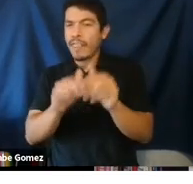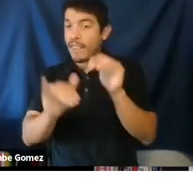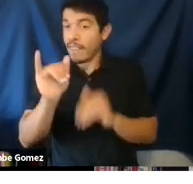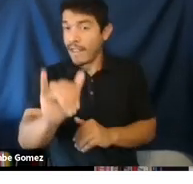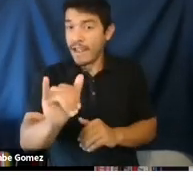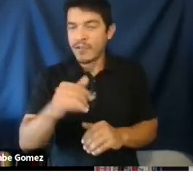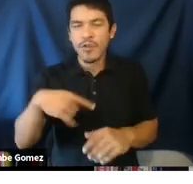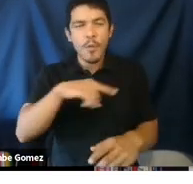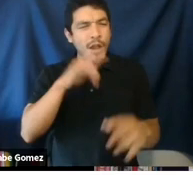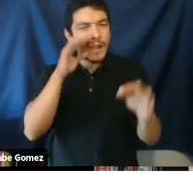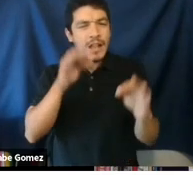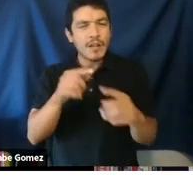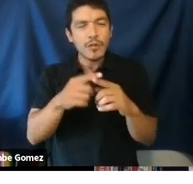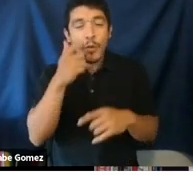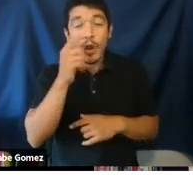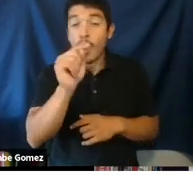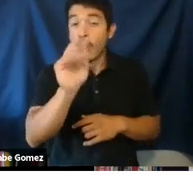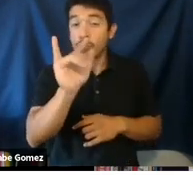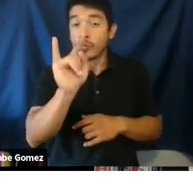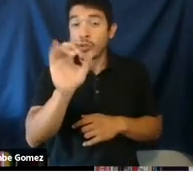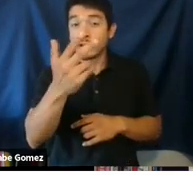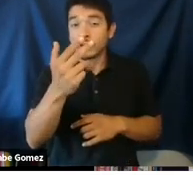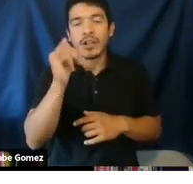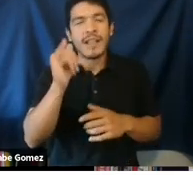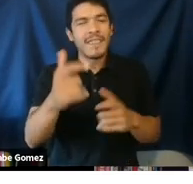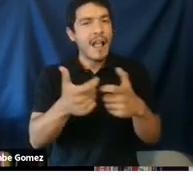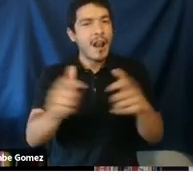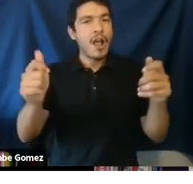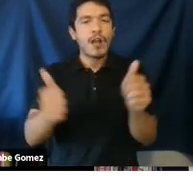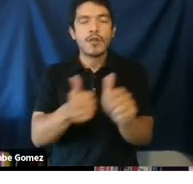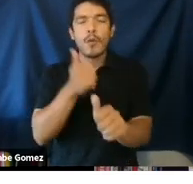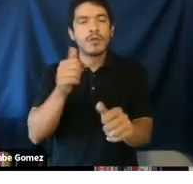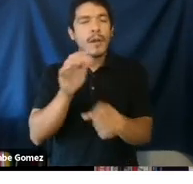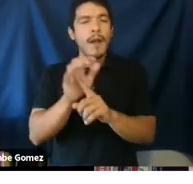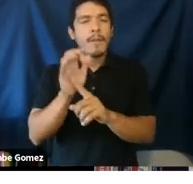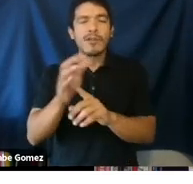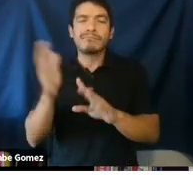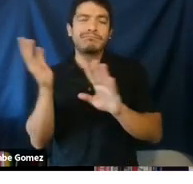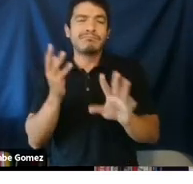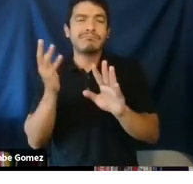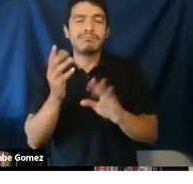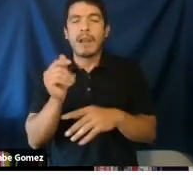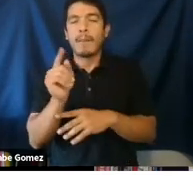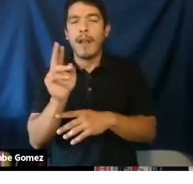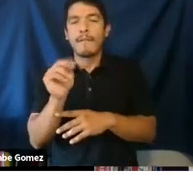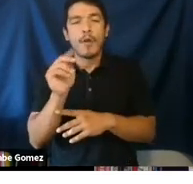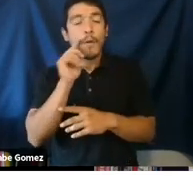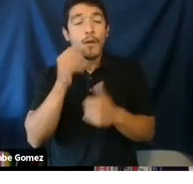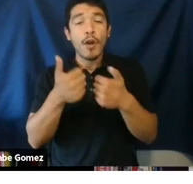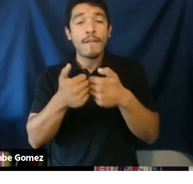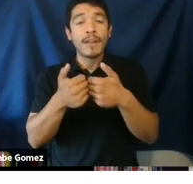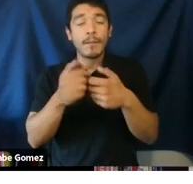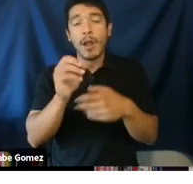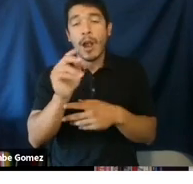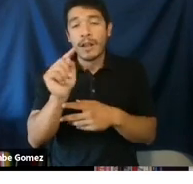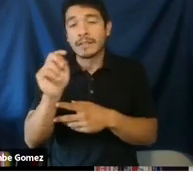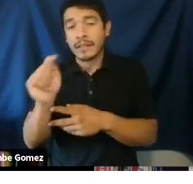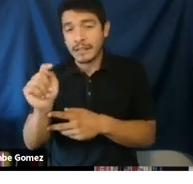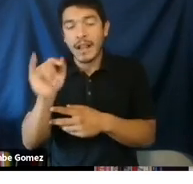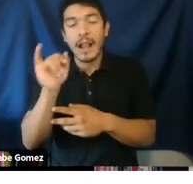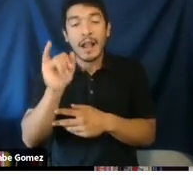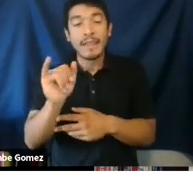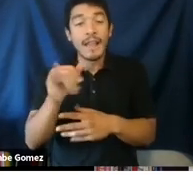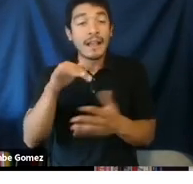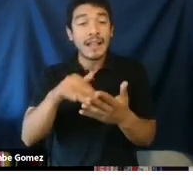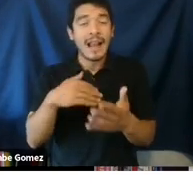experience is much more broad and much more interactive than that. So we decided to look at Twitch, which is the largest and most popular streaming